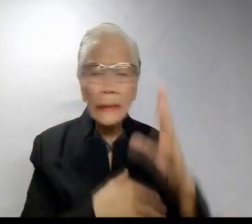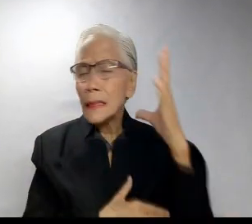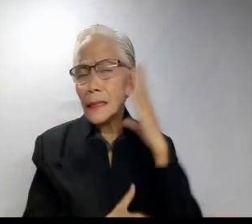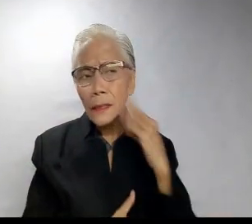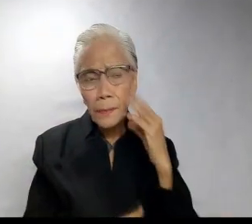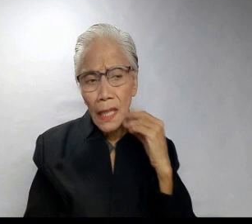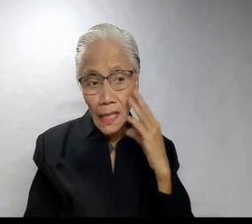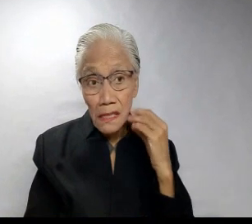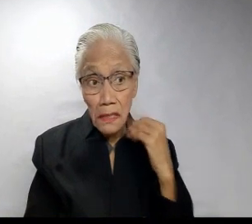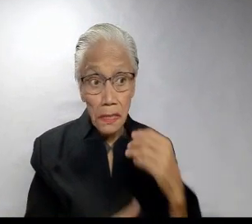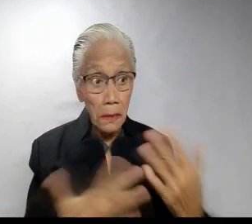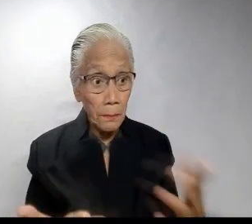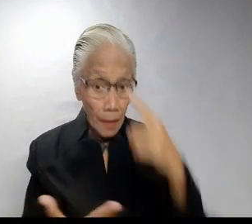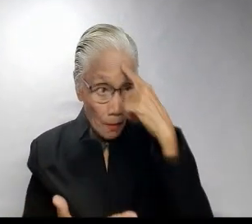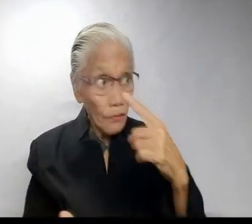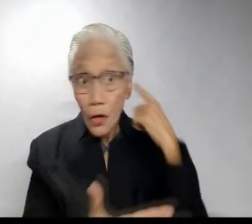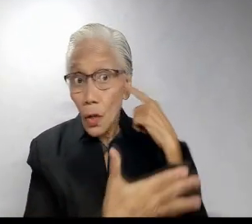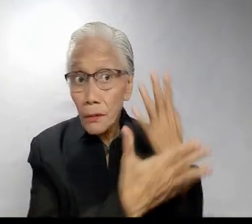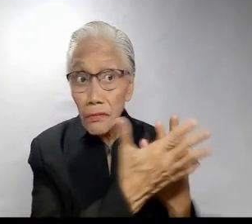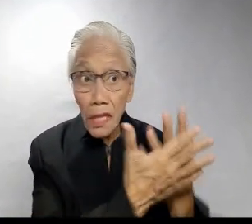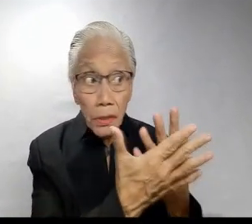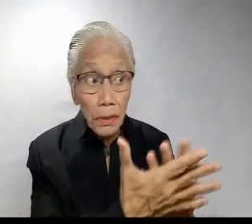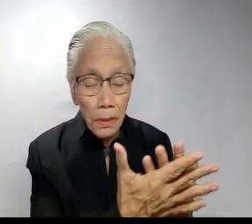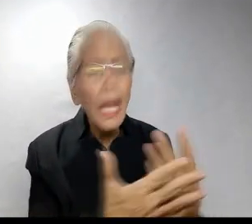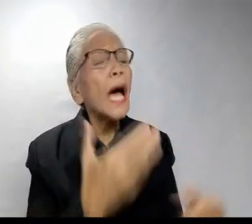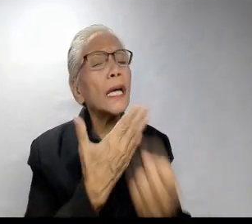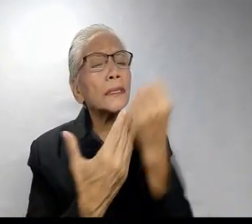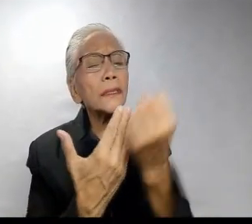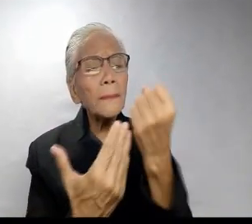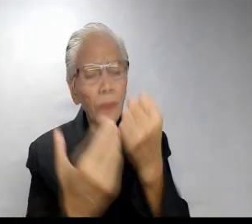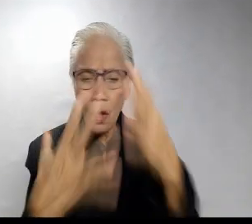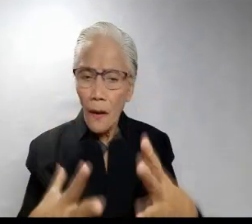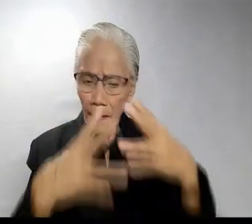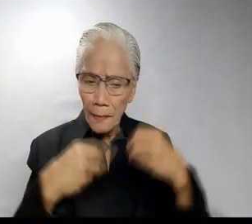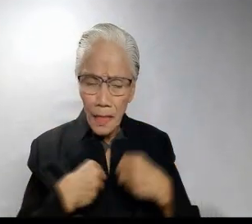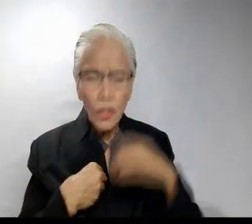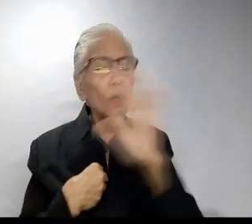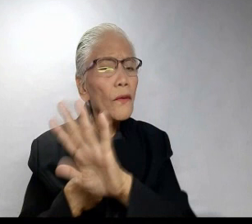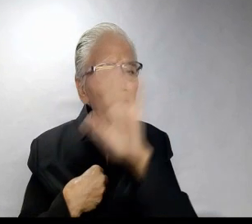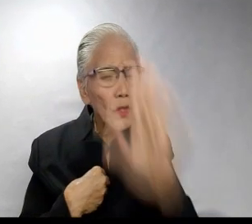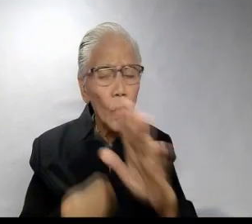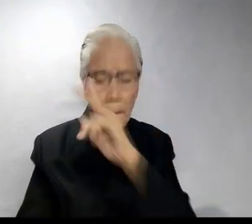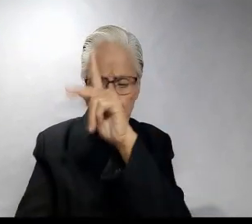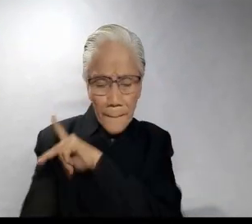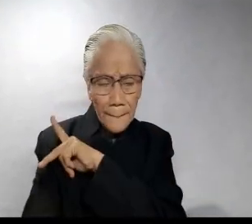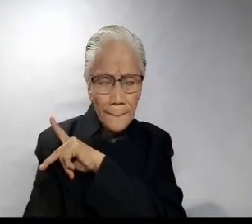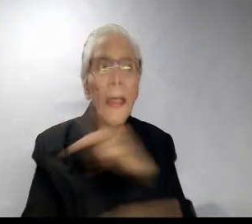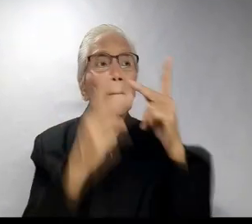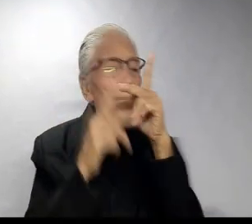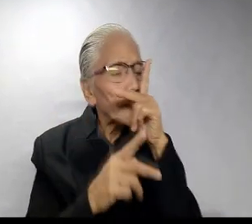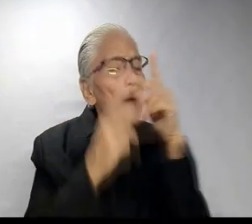or some humbling experiences. For confessions, a simple admission